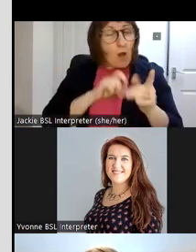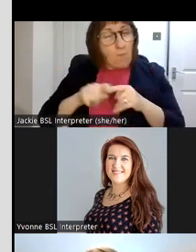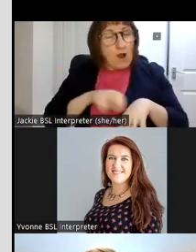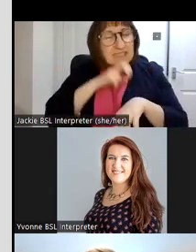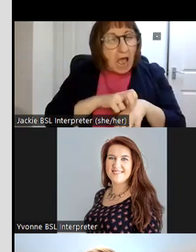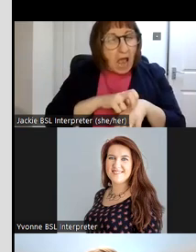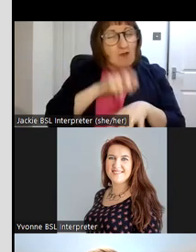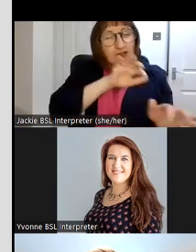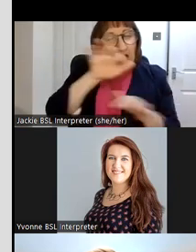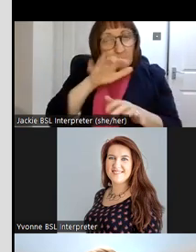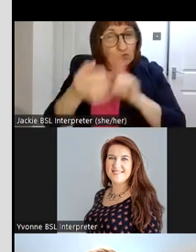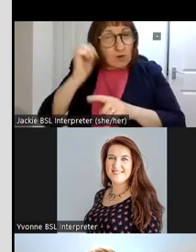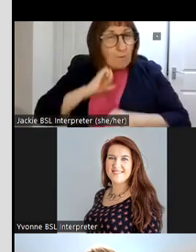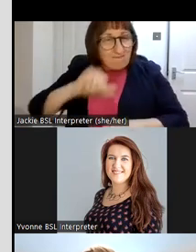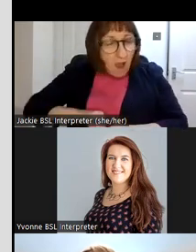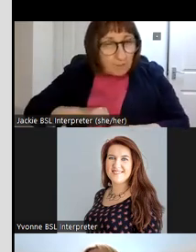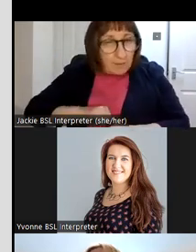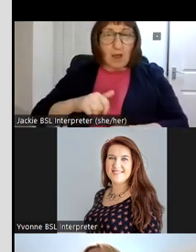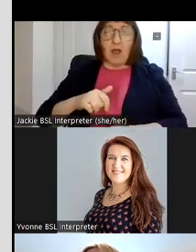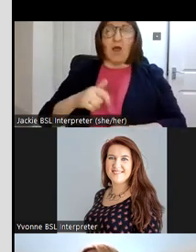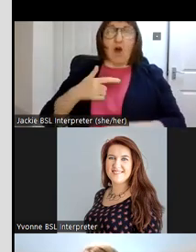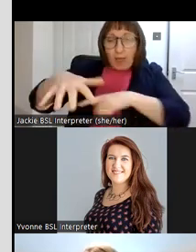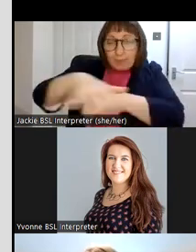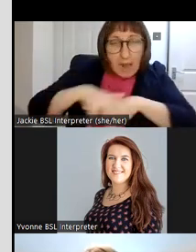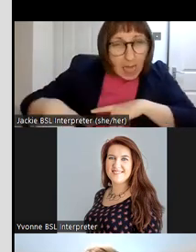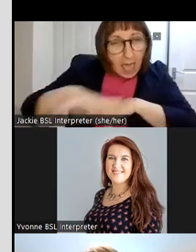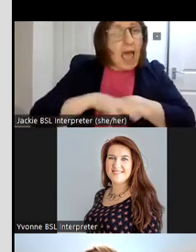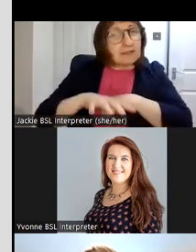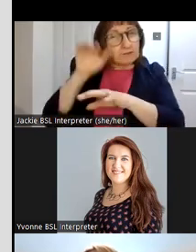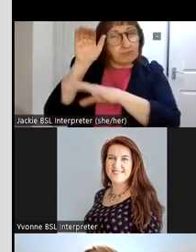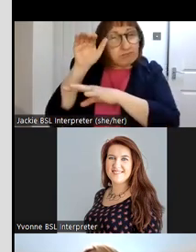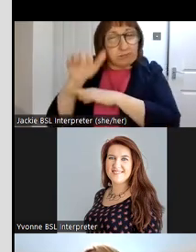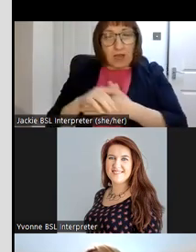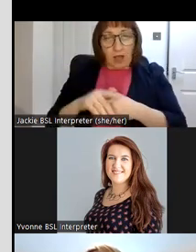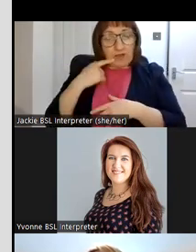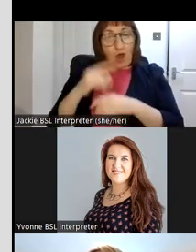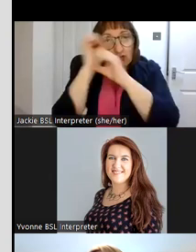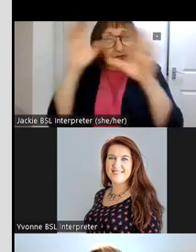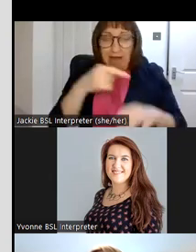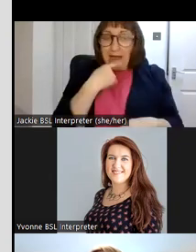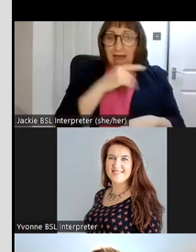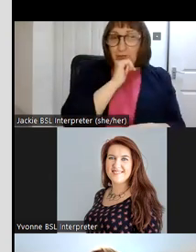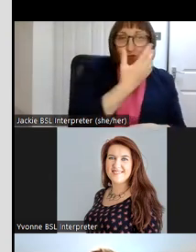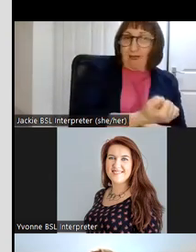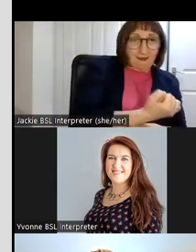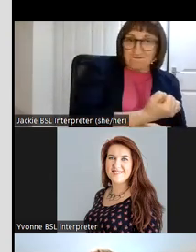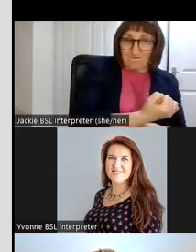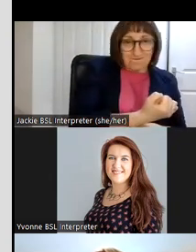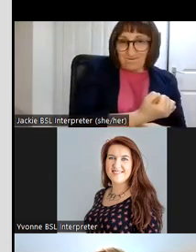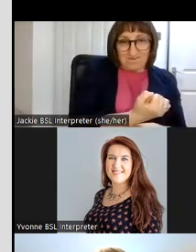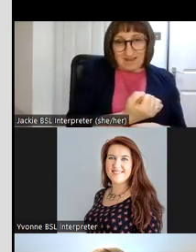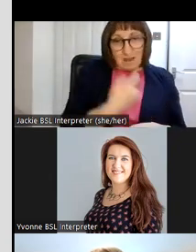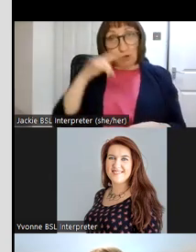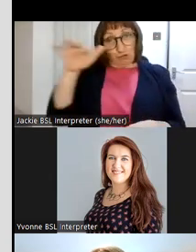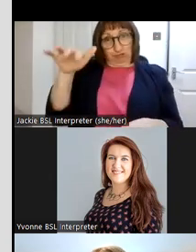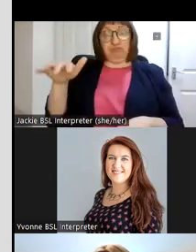immigrants took up farming on tracts of land which really uh they could only dream of in ireland uh they had large tracts